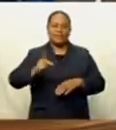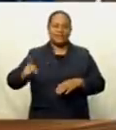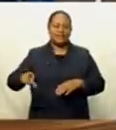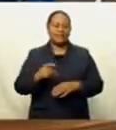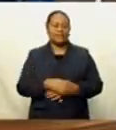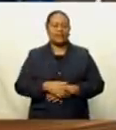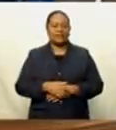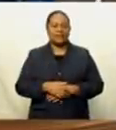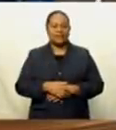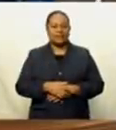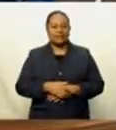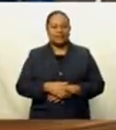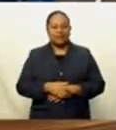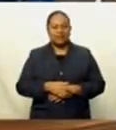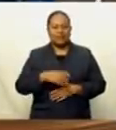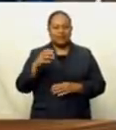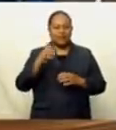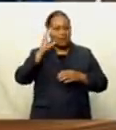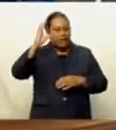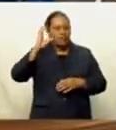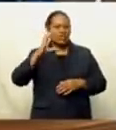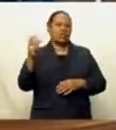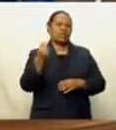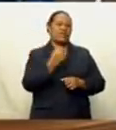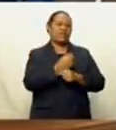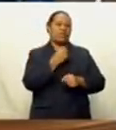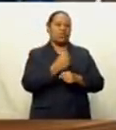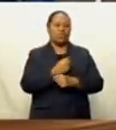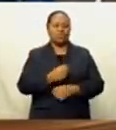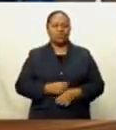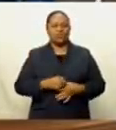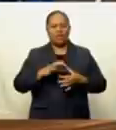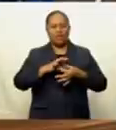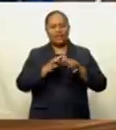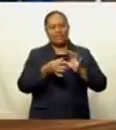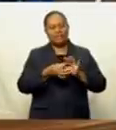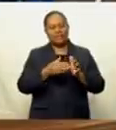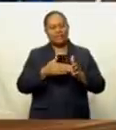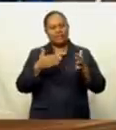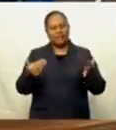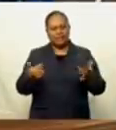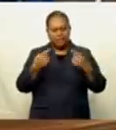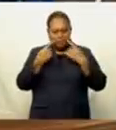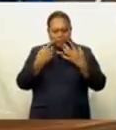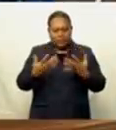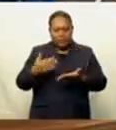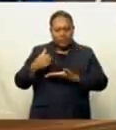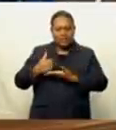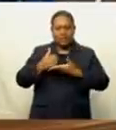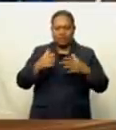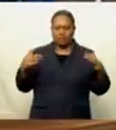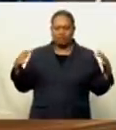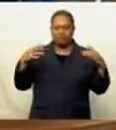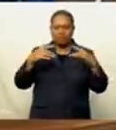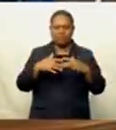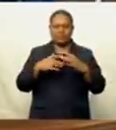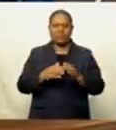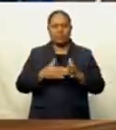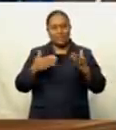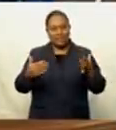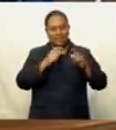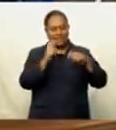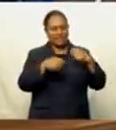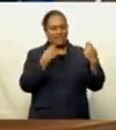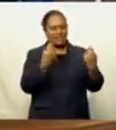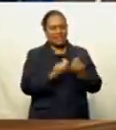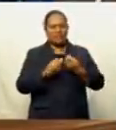gold at the Olympics. Now, members of the same gold medal winning team have come together to show their support for our current national squad as